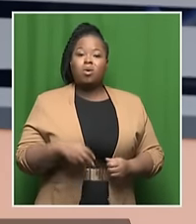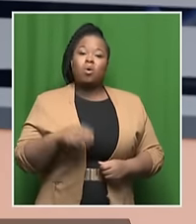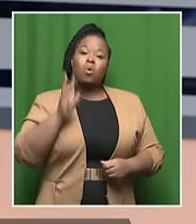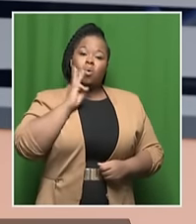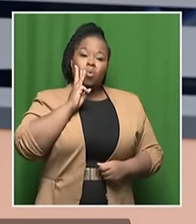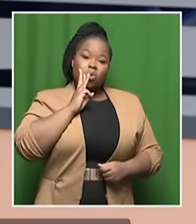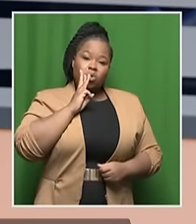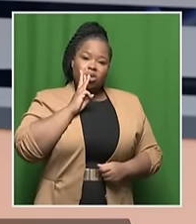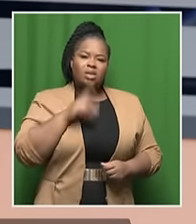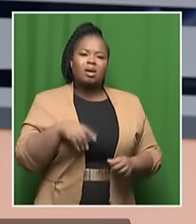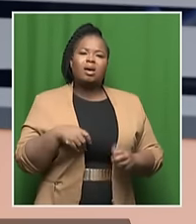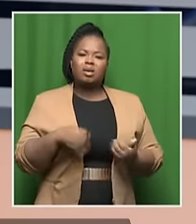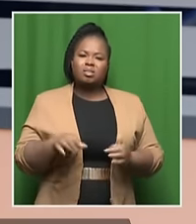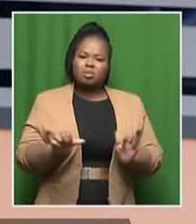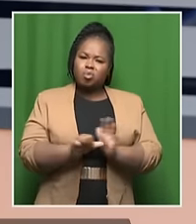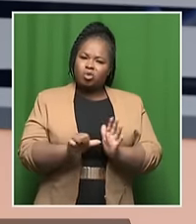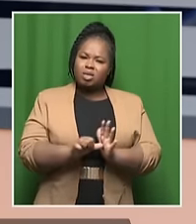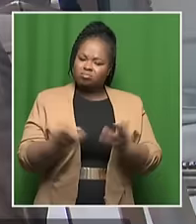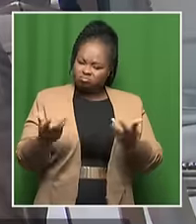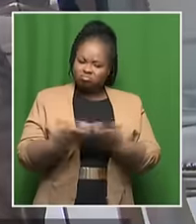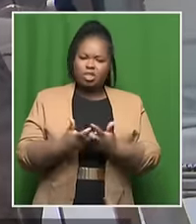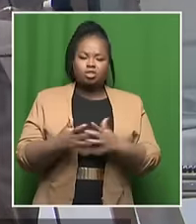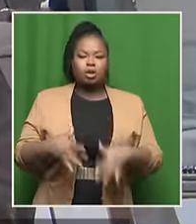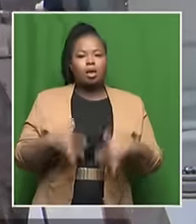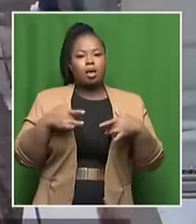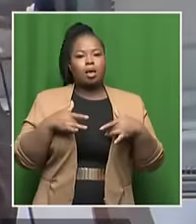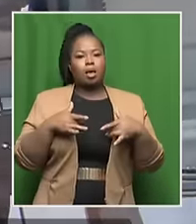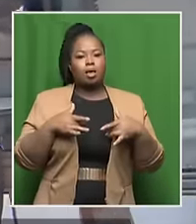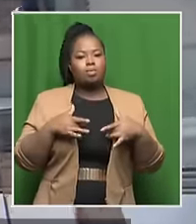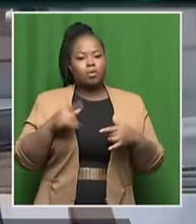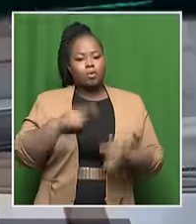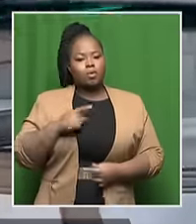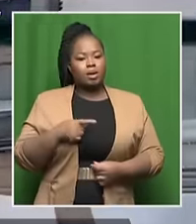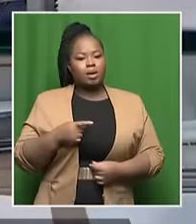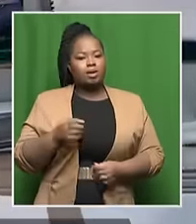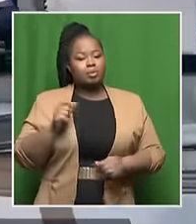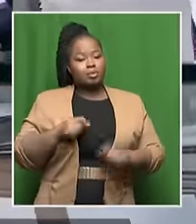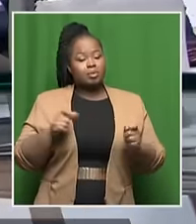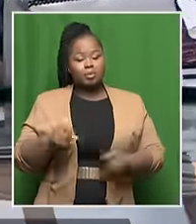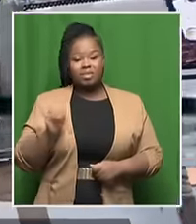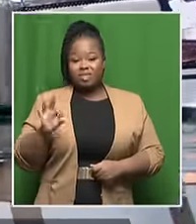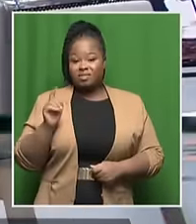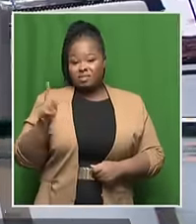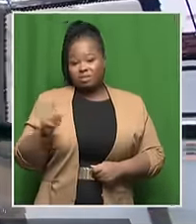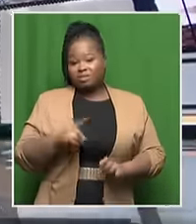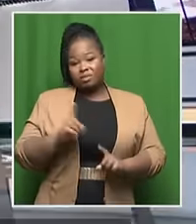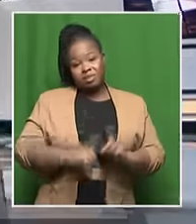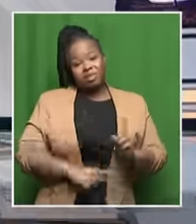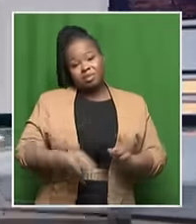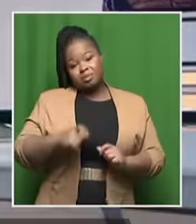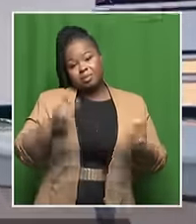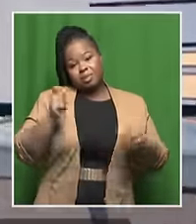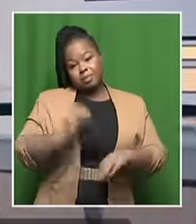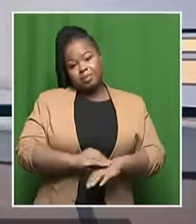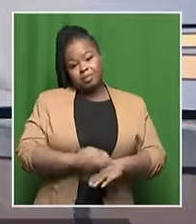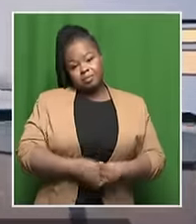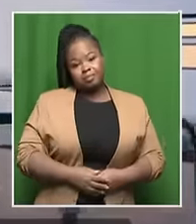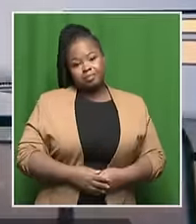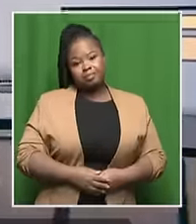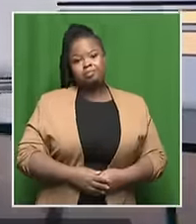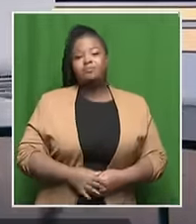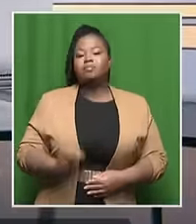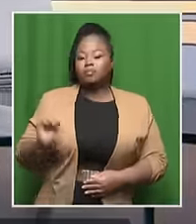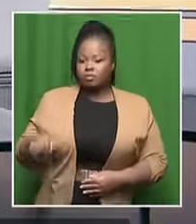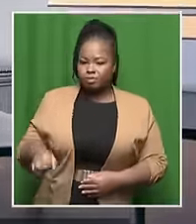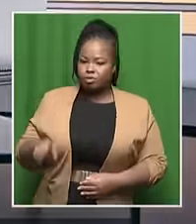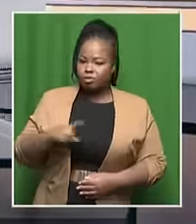You don't have water, there's no life. People move towards water sources. And if this is failing us, we're in big trouble. Absolutely. And that's why